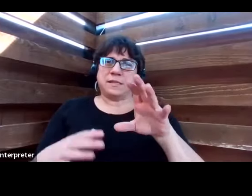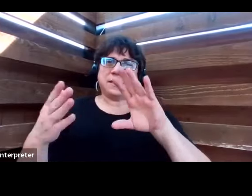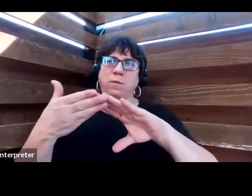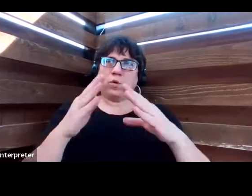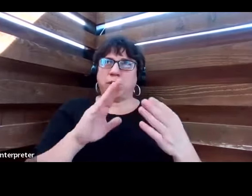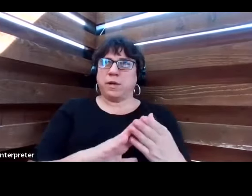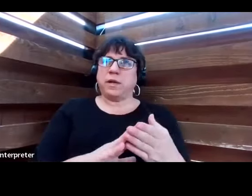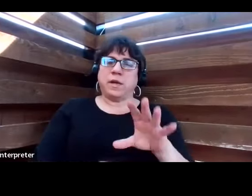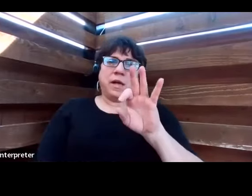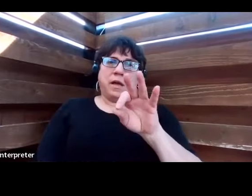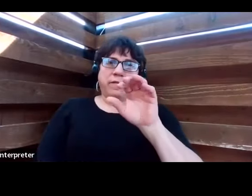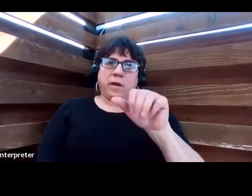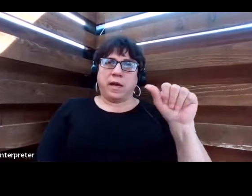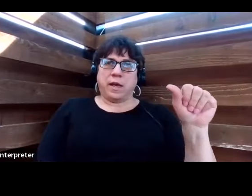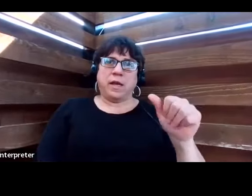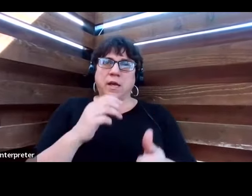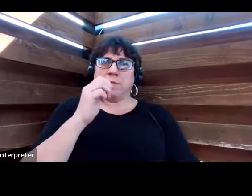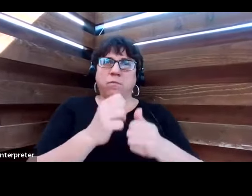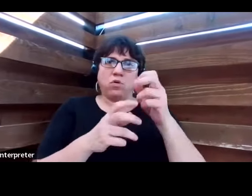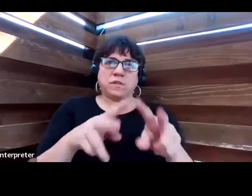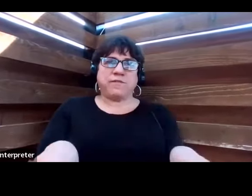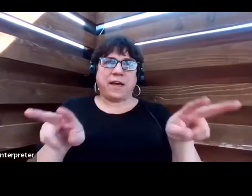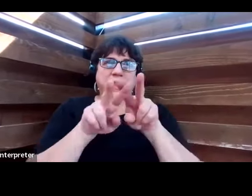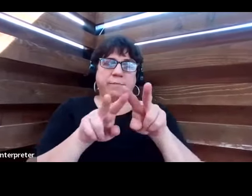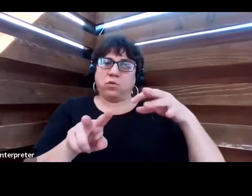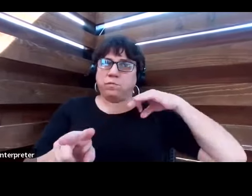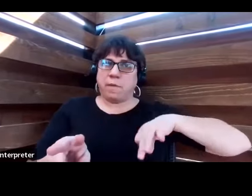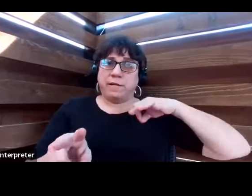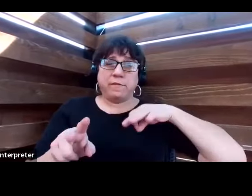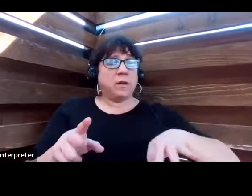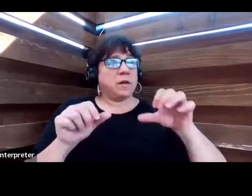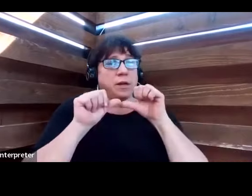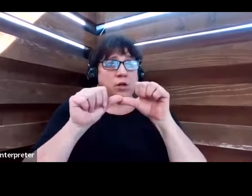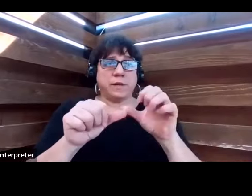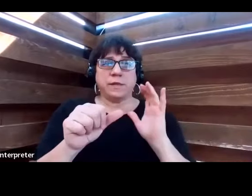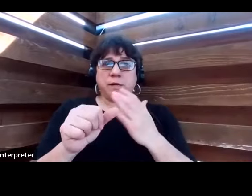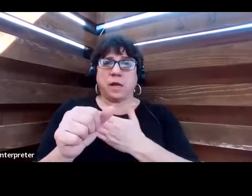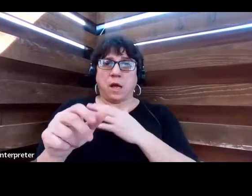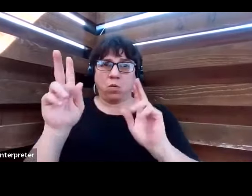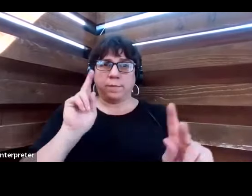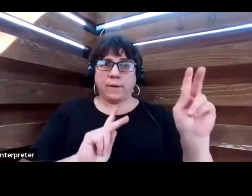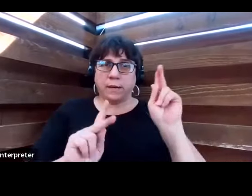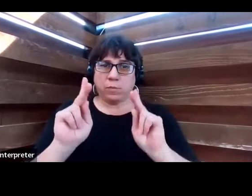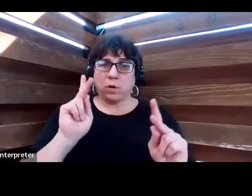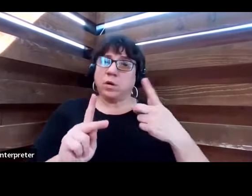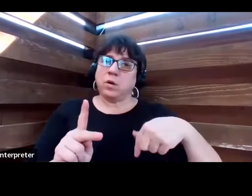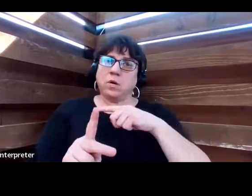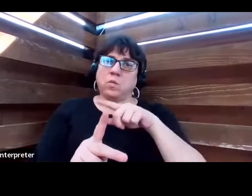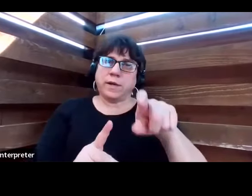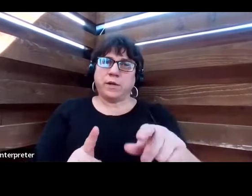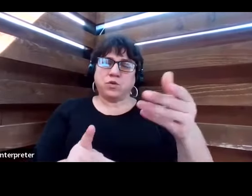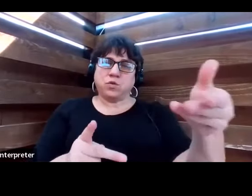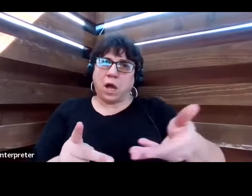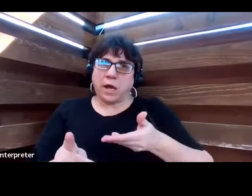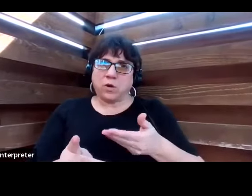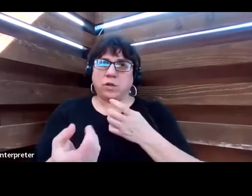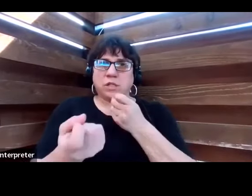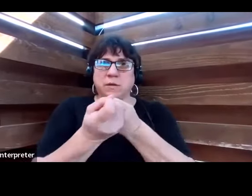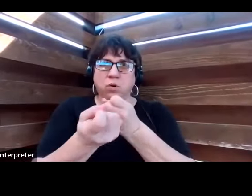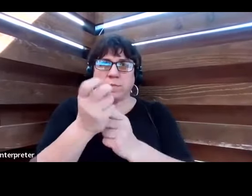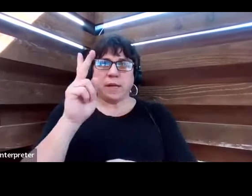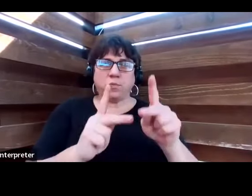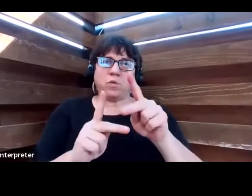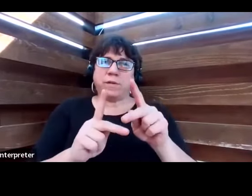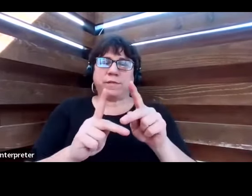The FAA's most valuable asset continues to be our people. We need to hire and support people with diverse